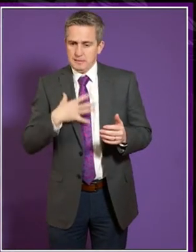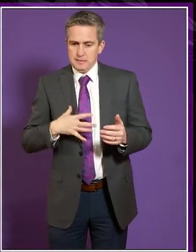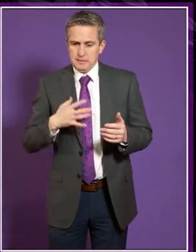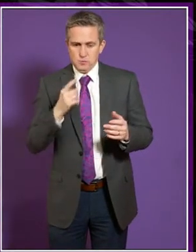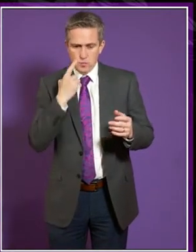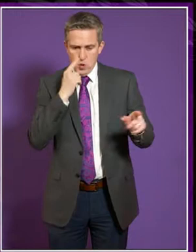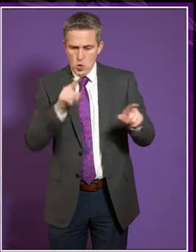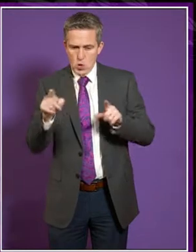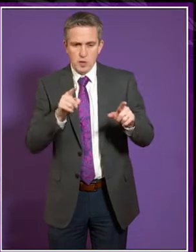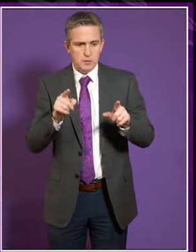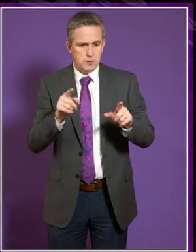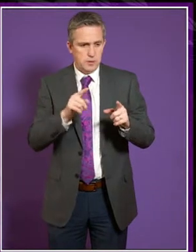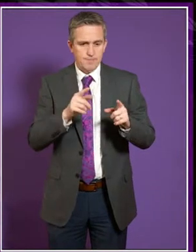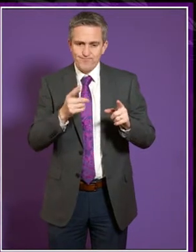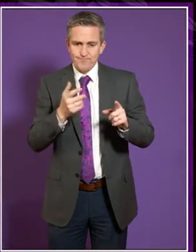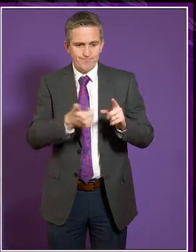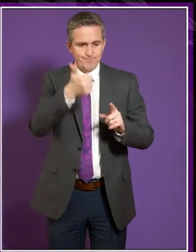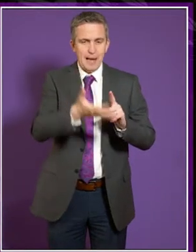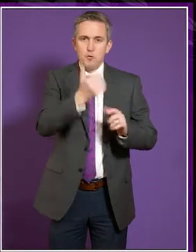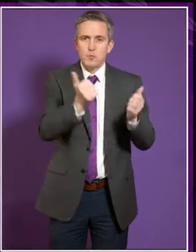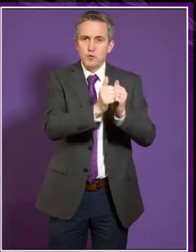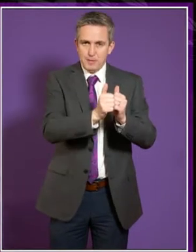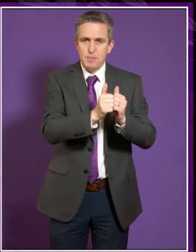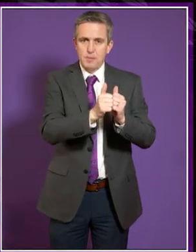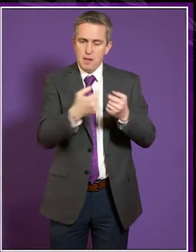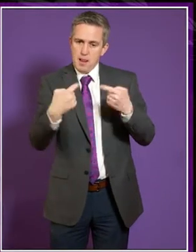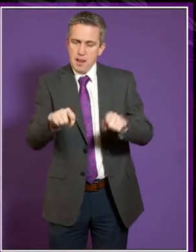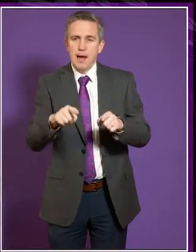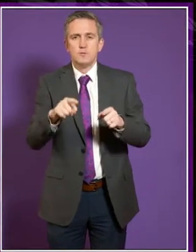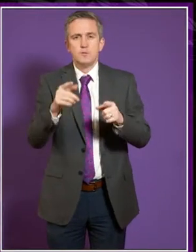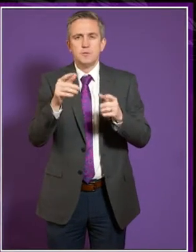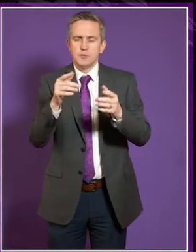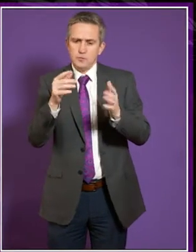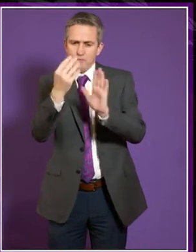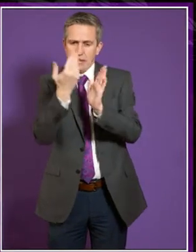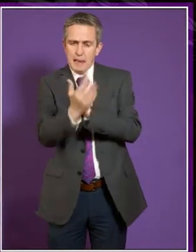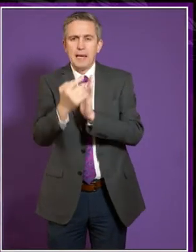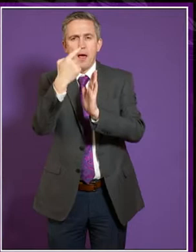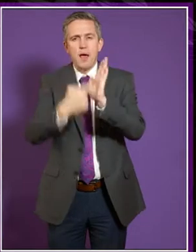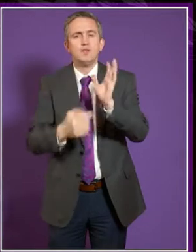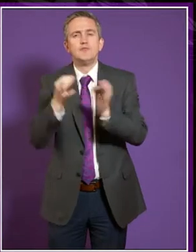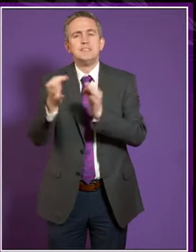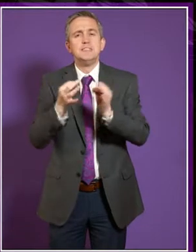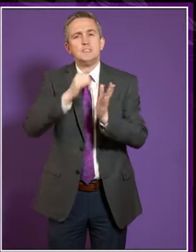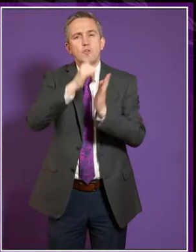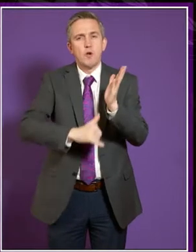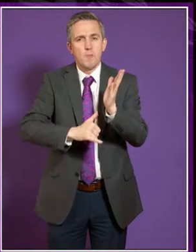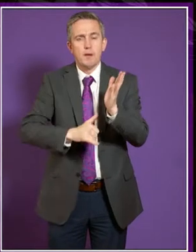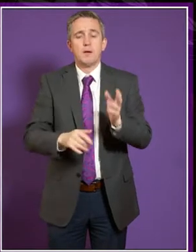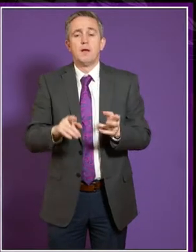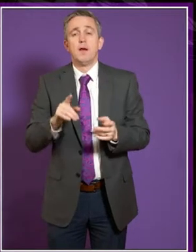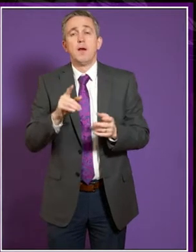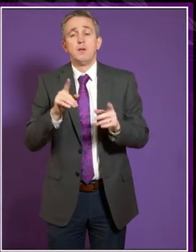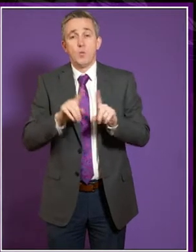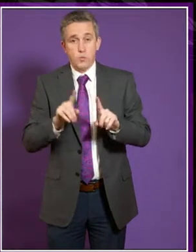the outcome agreement as an effective overall strategic setting document and a monitoring document